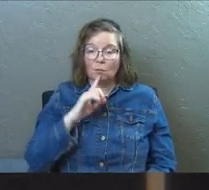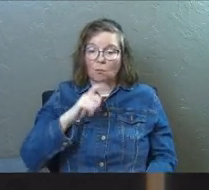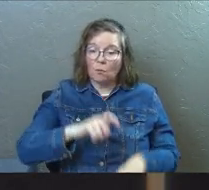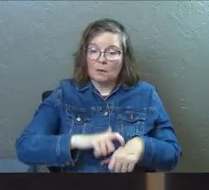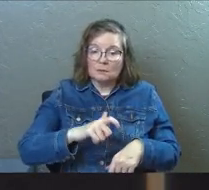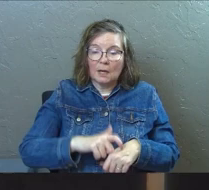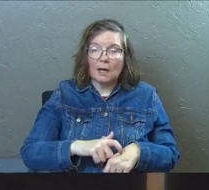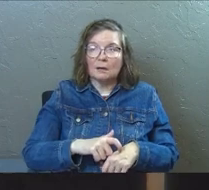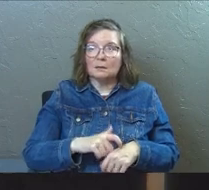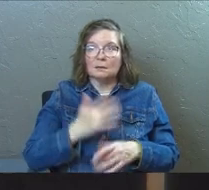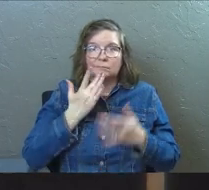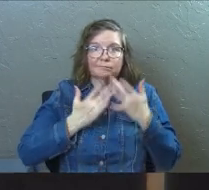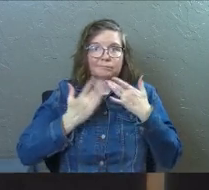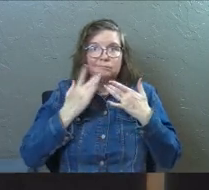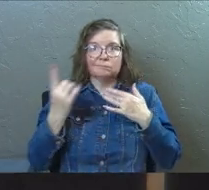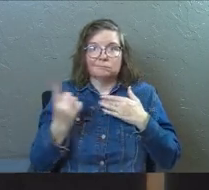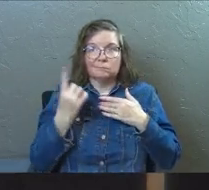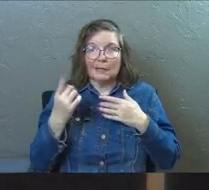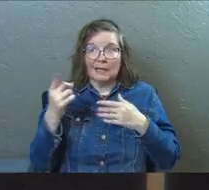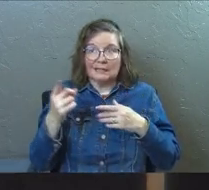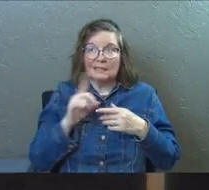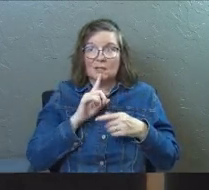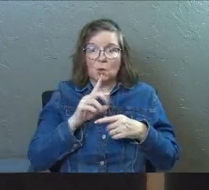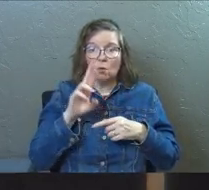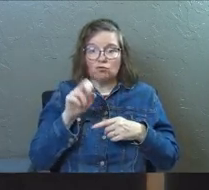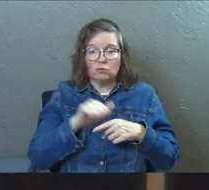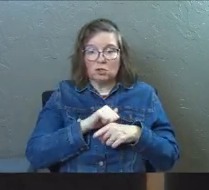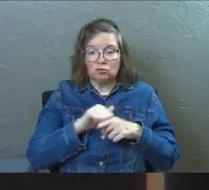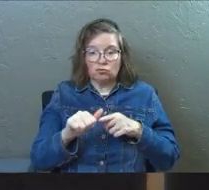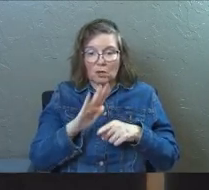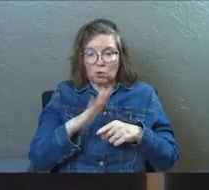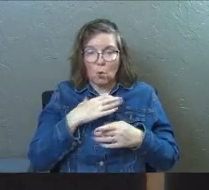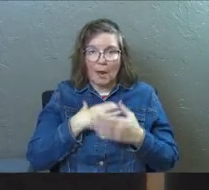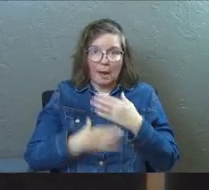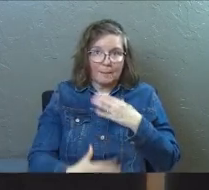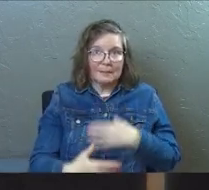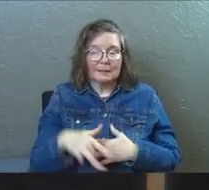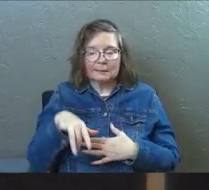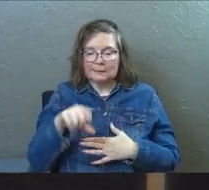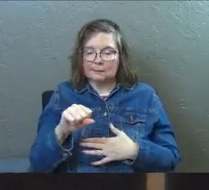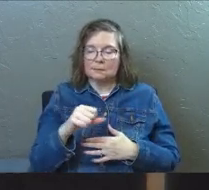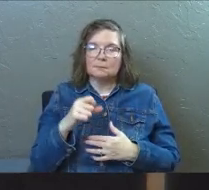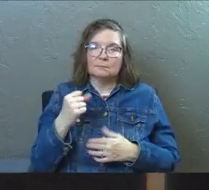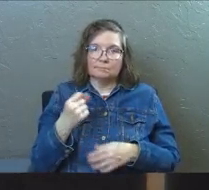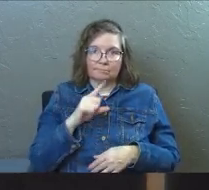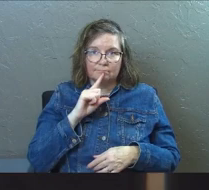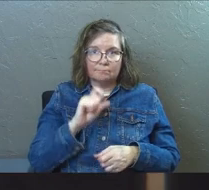there are times of going without as he retrains your appetites. Absolutely.